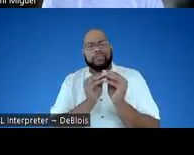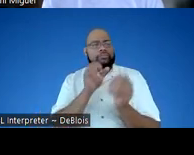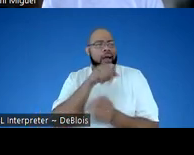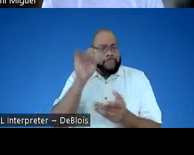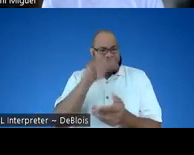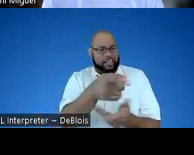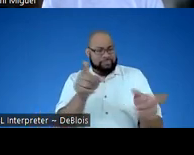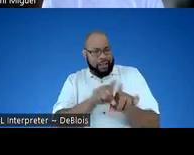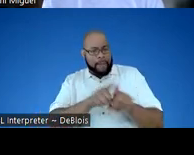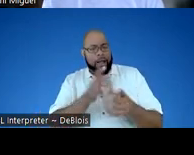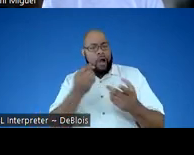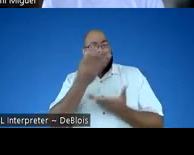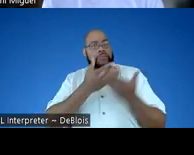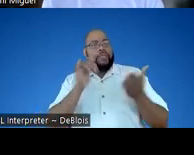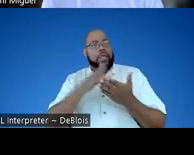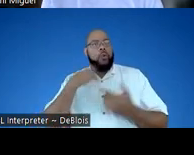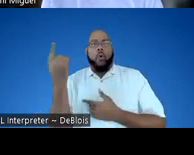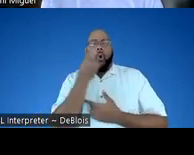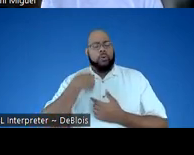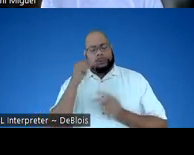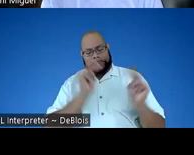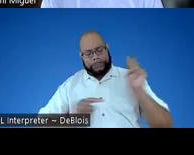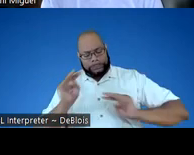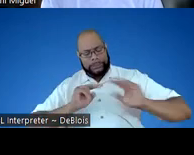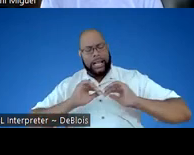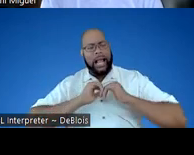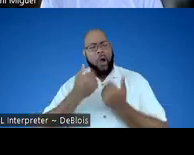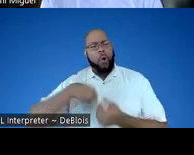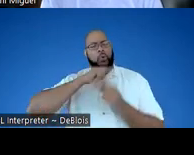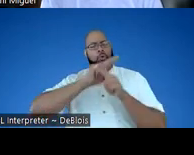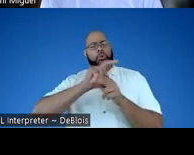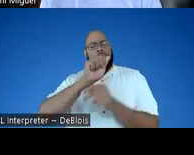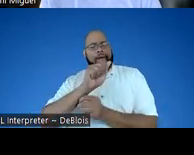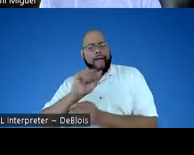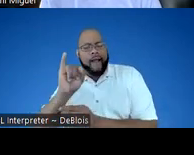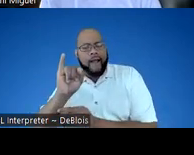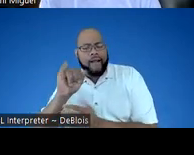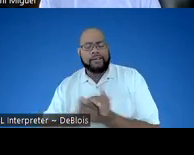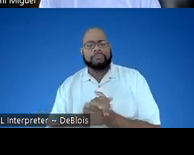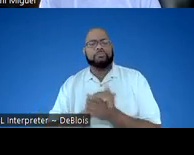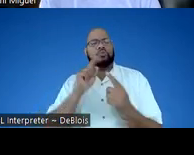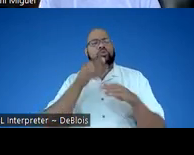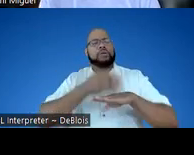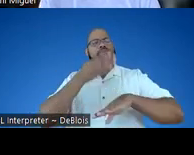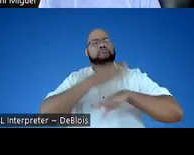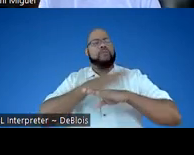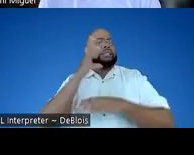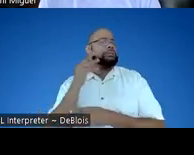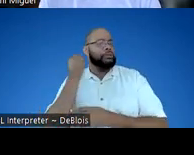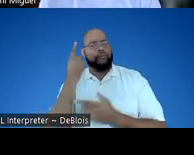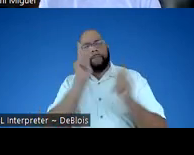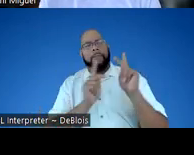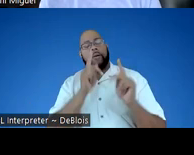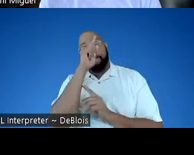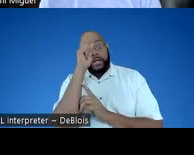like this. And one of the things we're constantly looking at is how do we use AI to improve the experience for people,